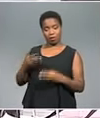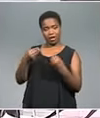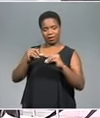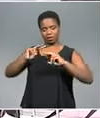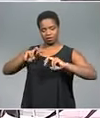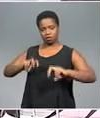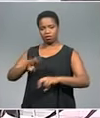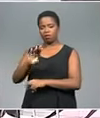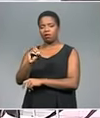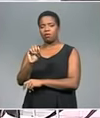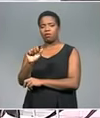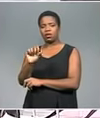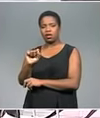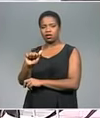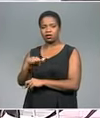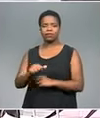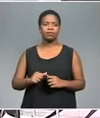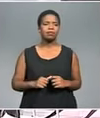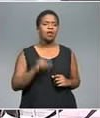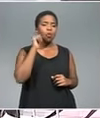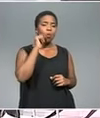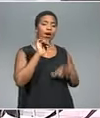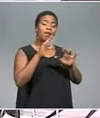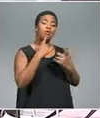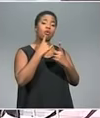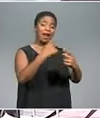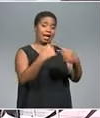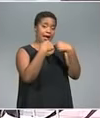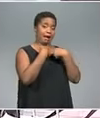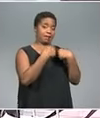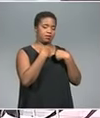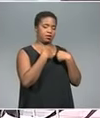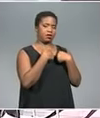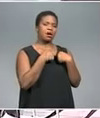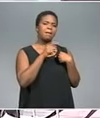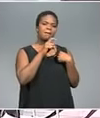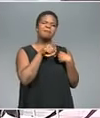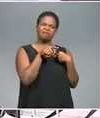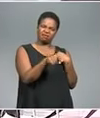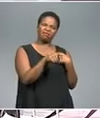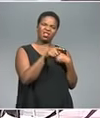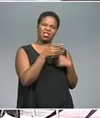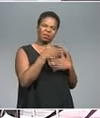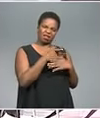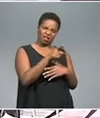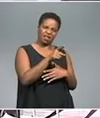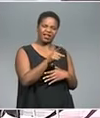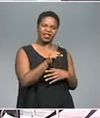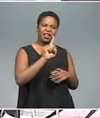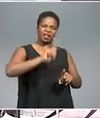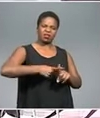that the Mendeleuk complaint was used as a convenient excuse to remove me from the Mdluli matter.